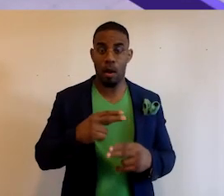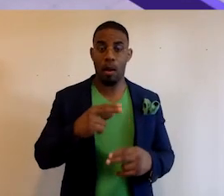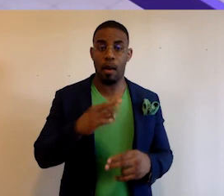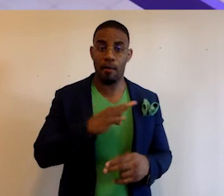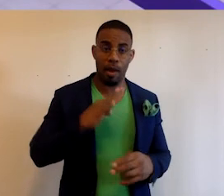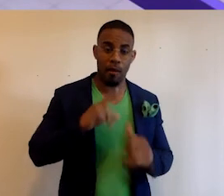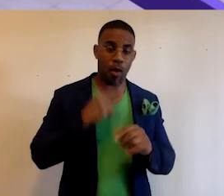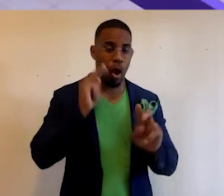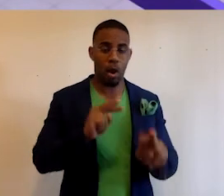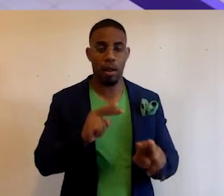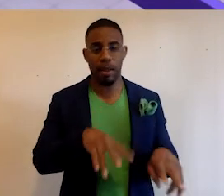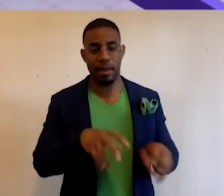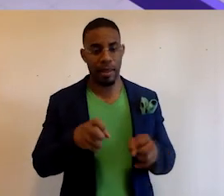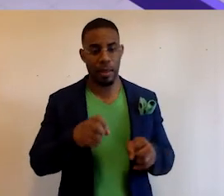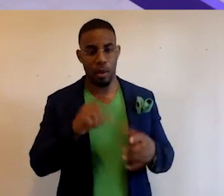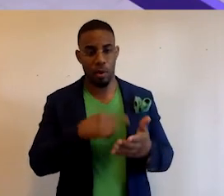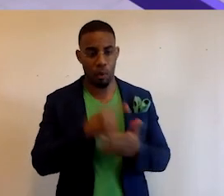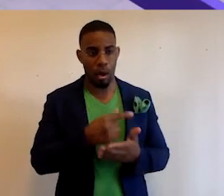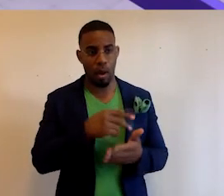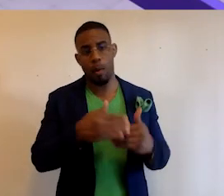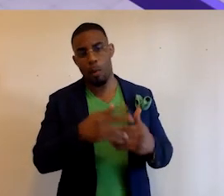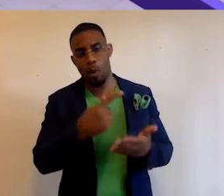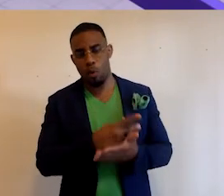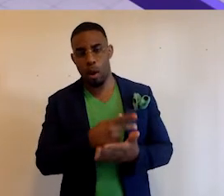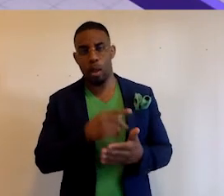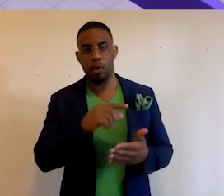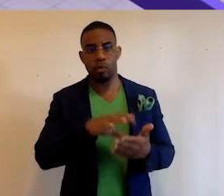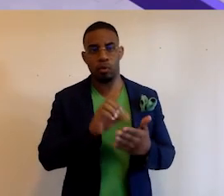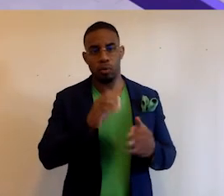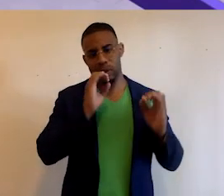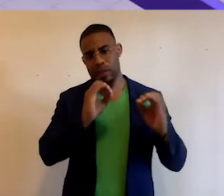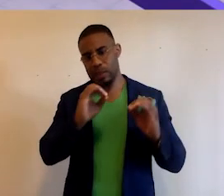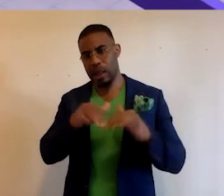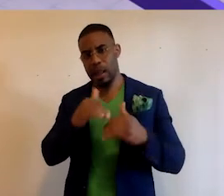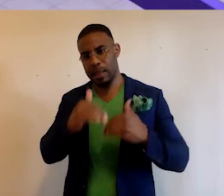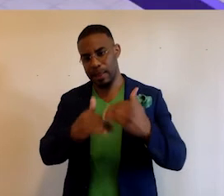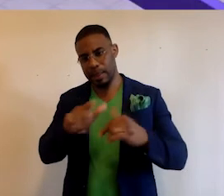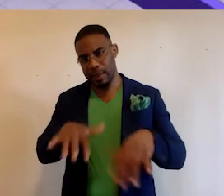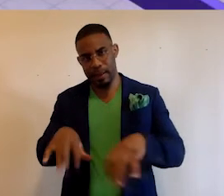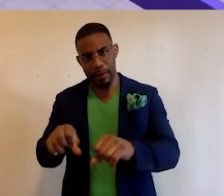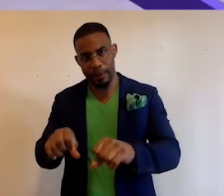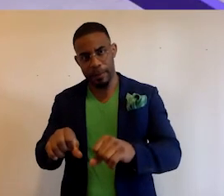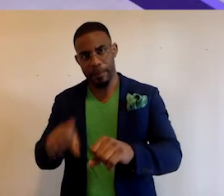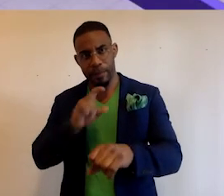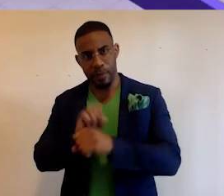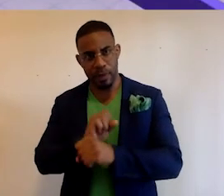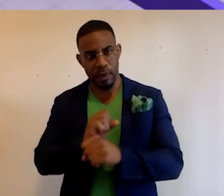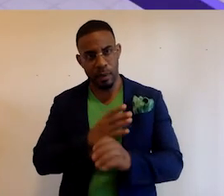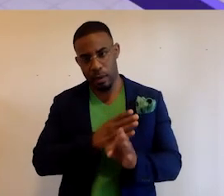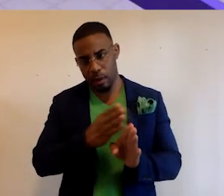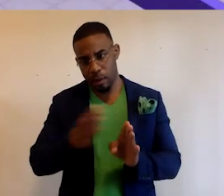that takes graduate and postgraduate students and educates them on the steps they need to take. And it actually pays